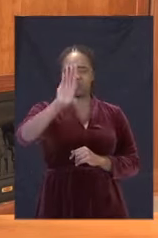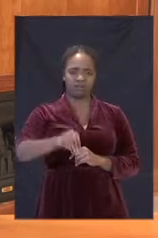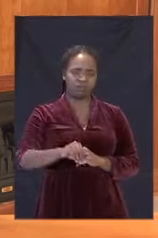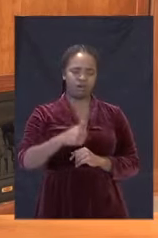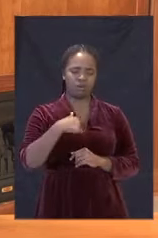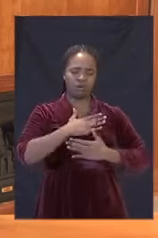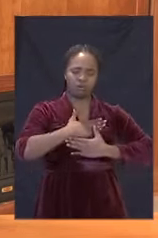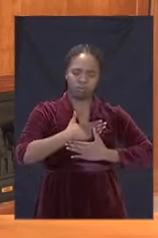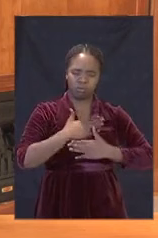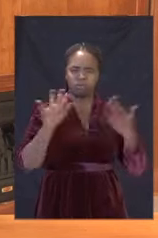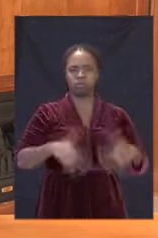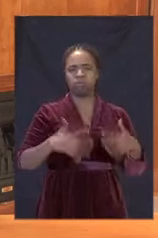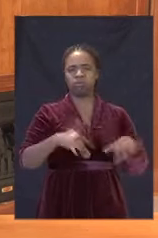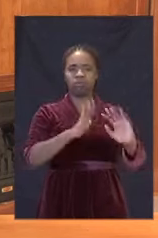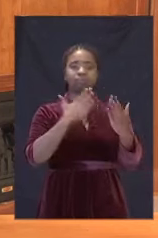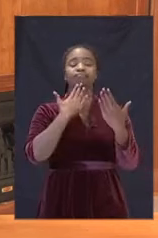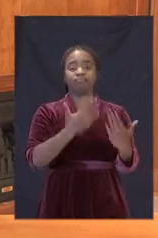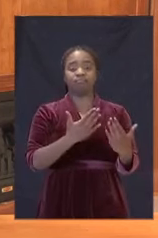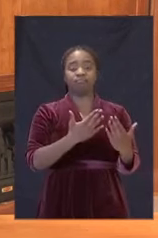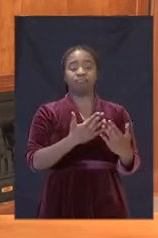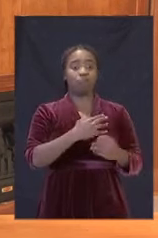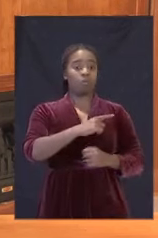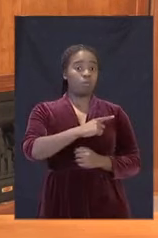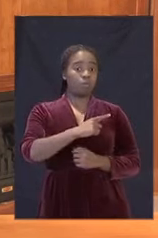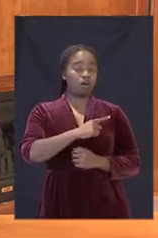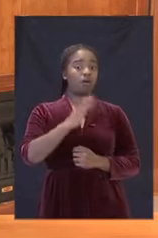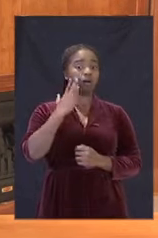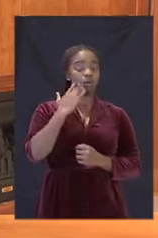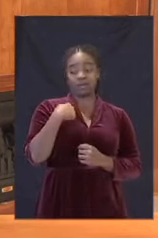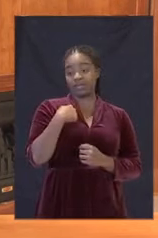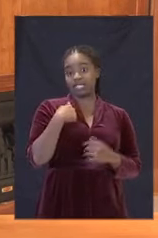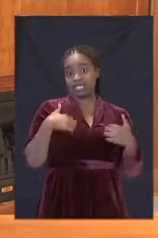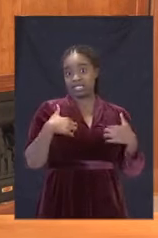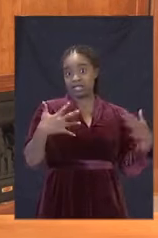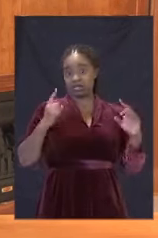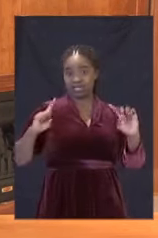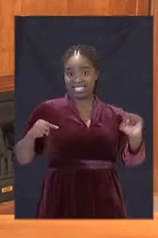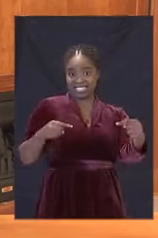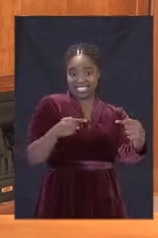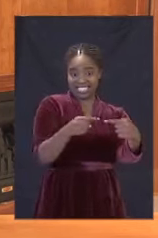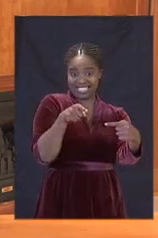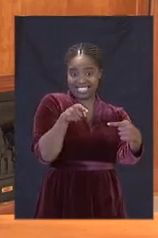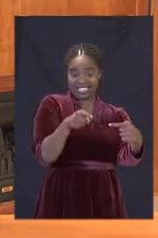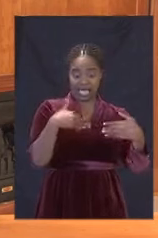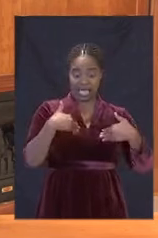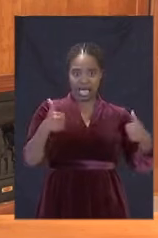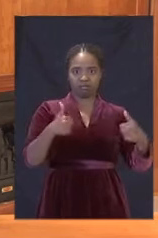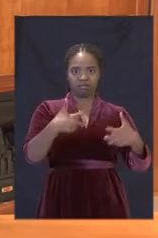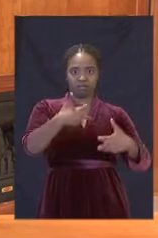immensely grateful that from the beginning of our task in addressing this health crisis,